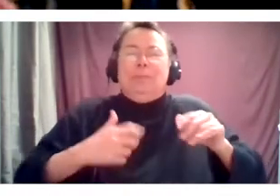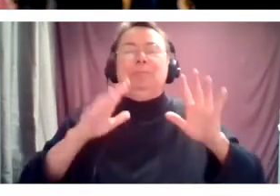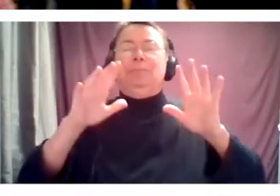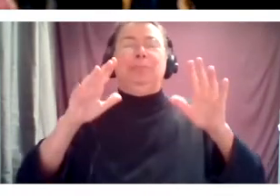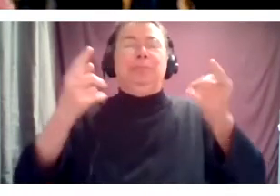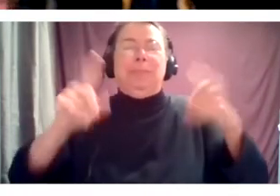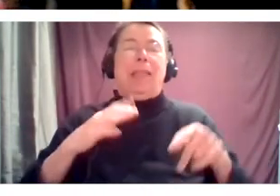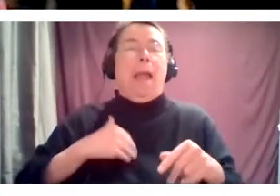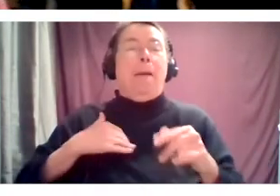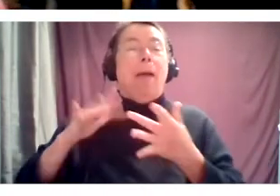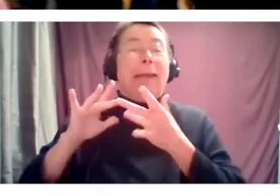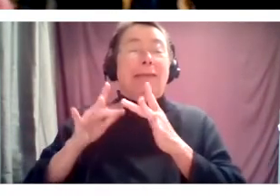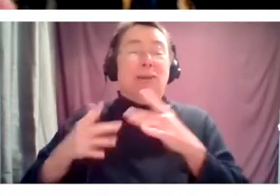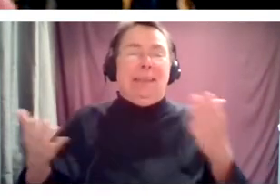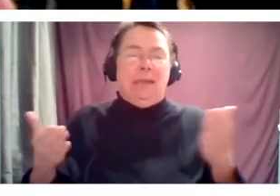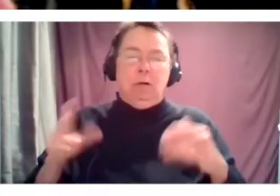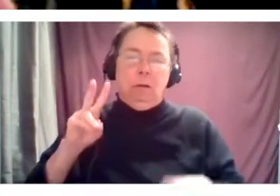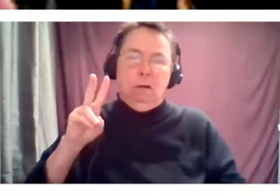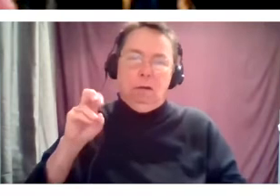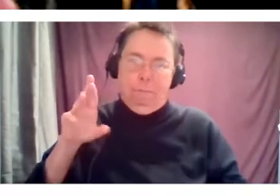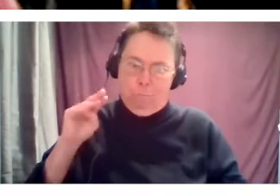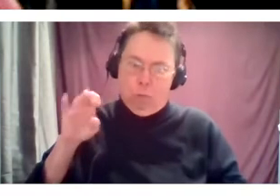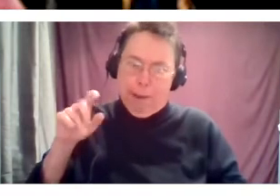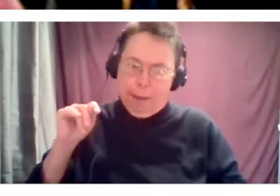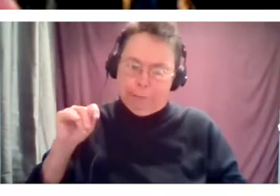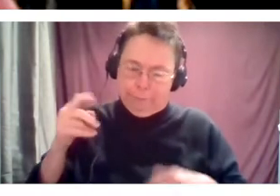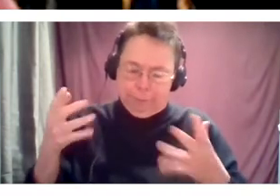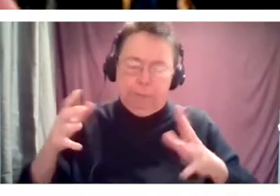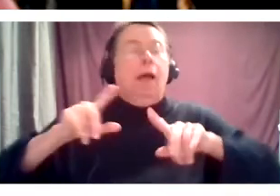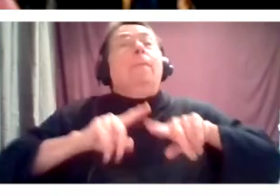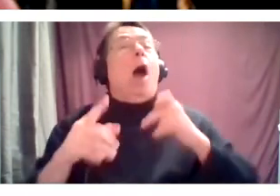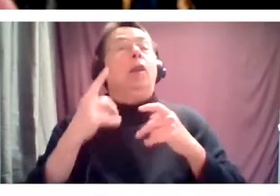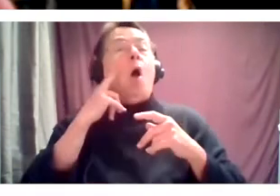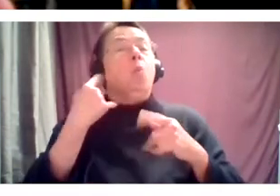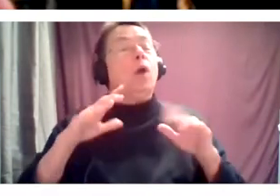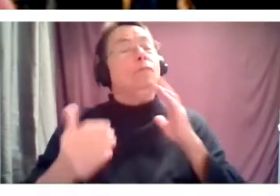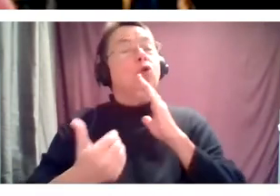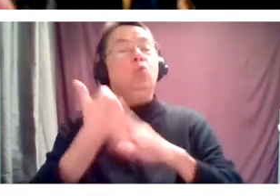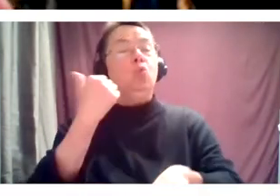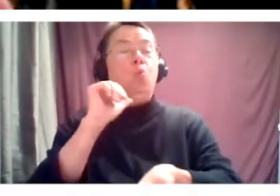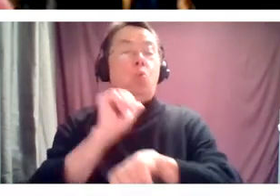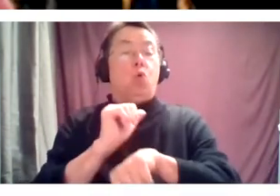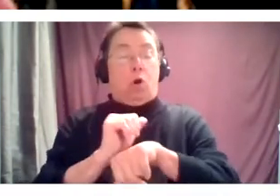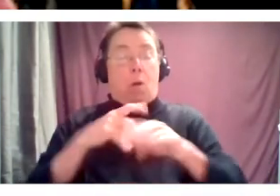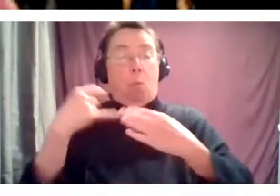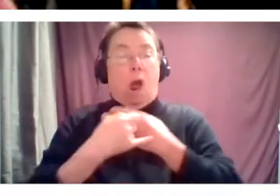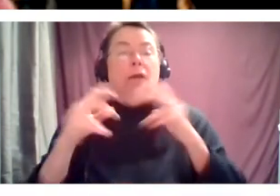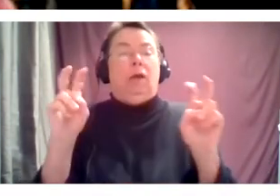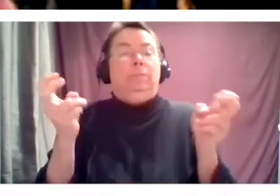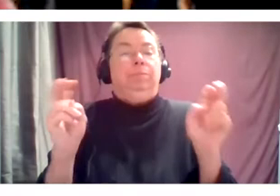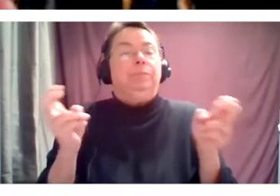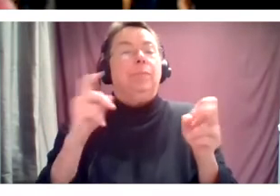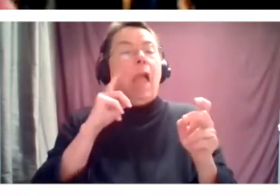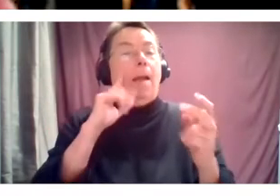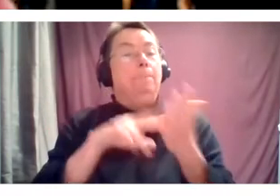my internet's a weird. I'm up in Vermont. We are doing a new works project, which is involving reaching out to the